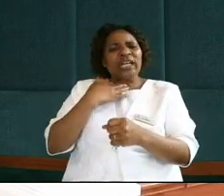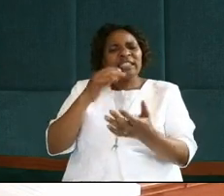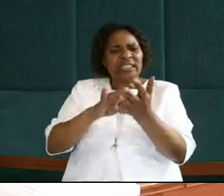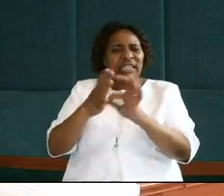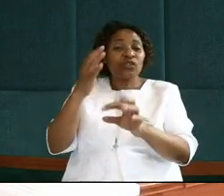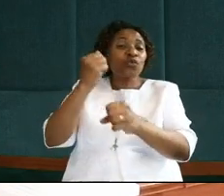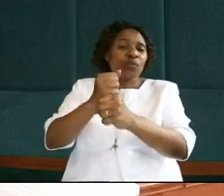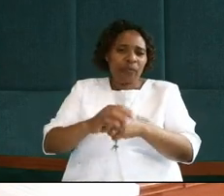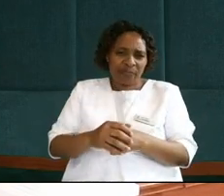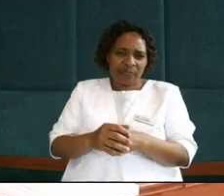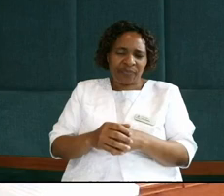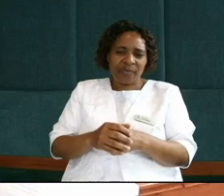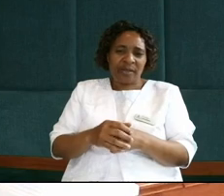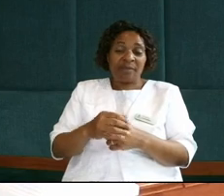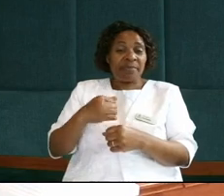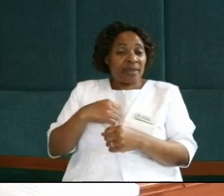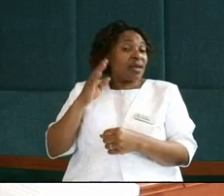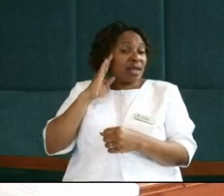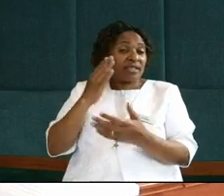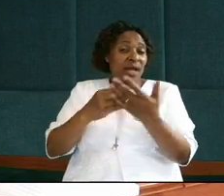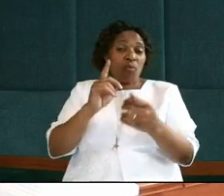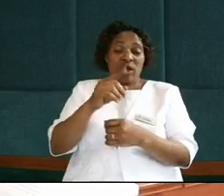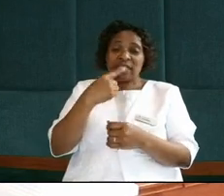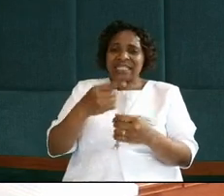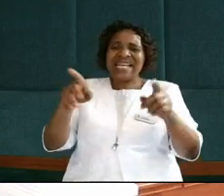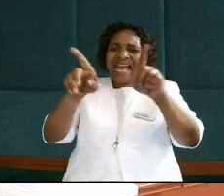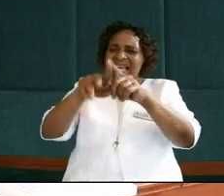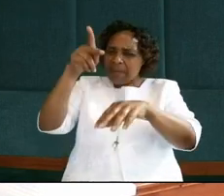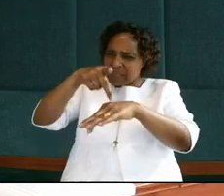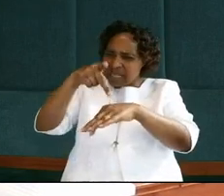That here today is somebody saying, like Peter,